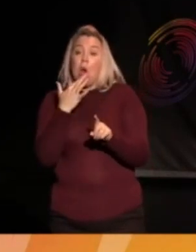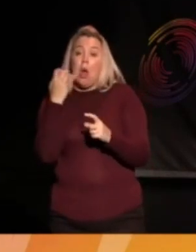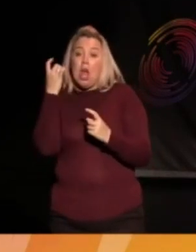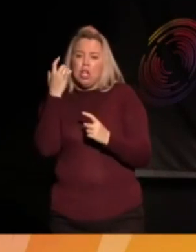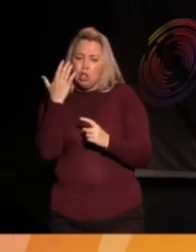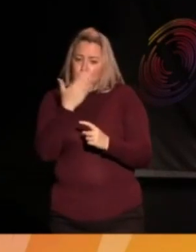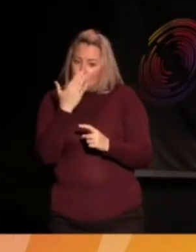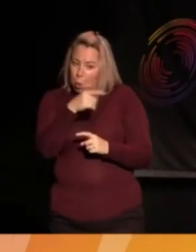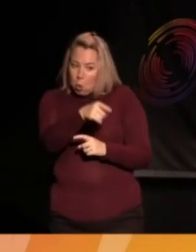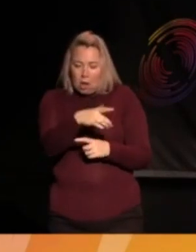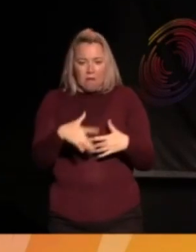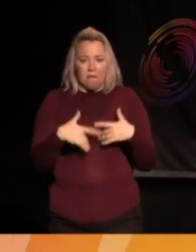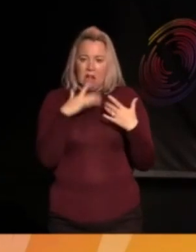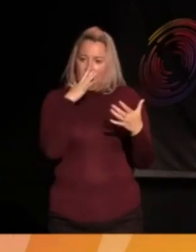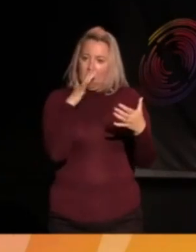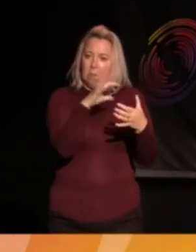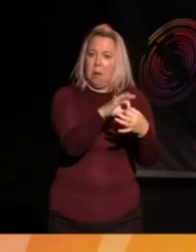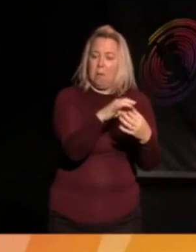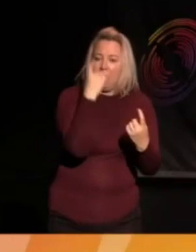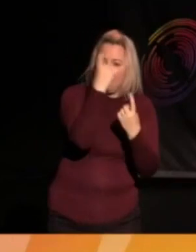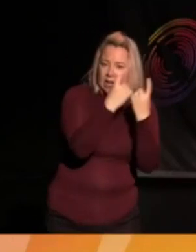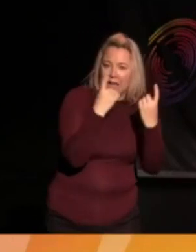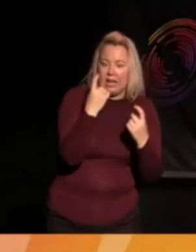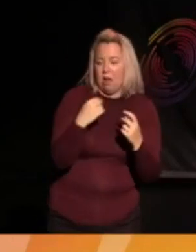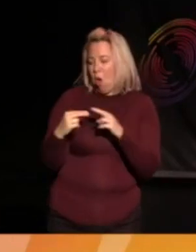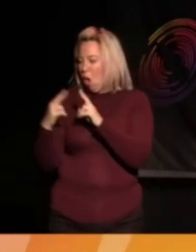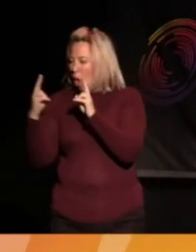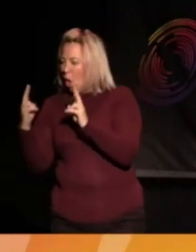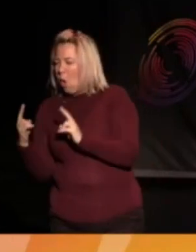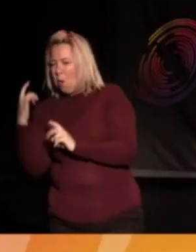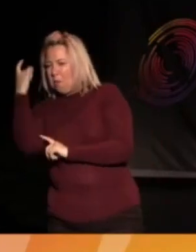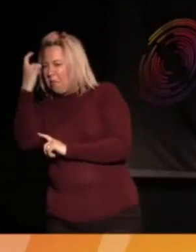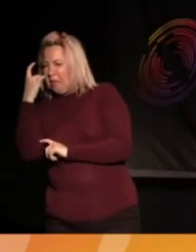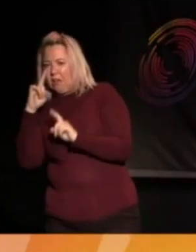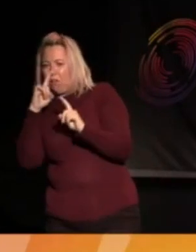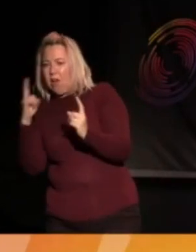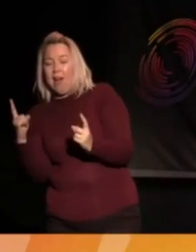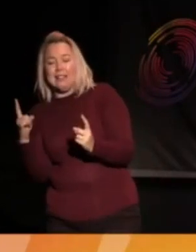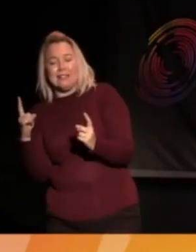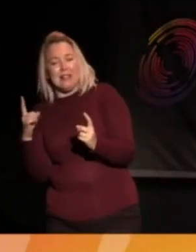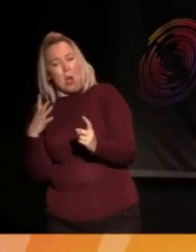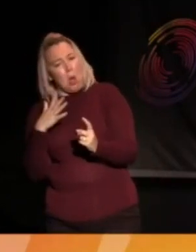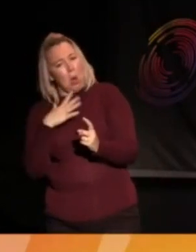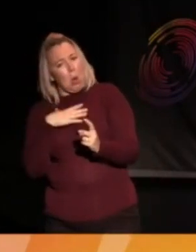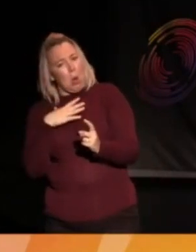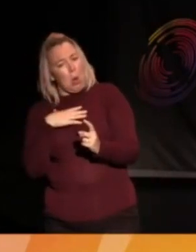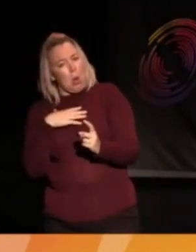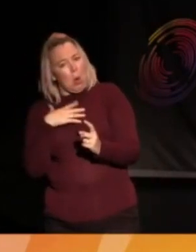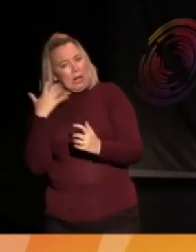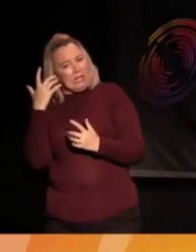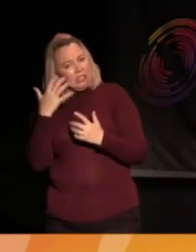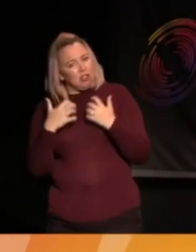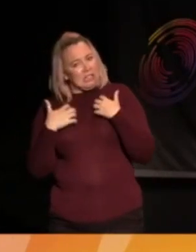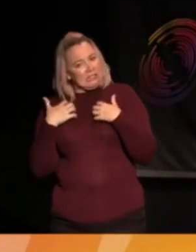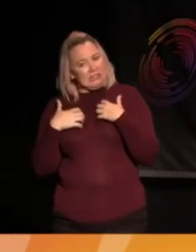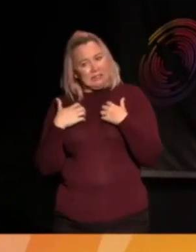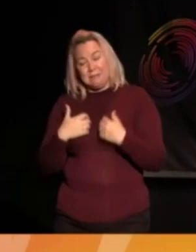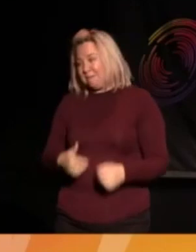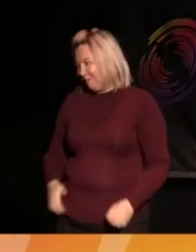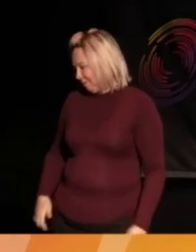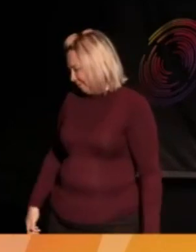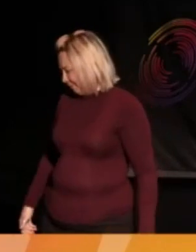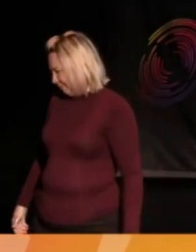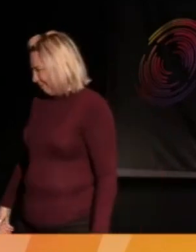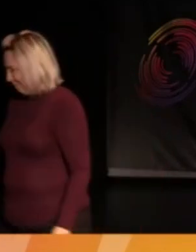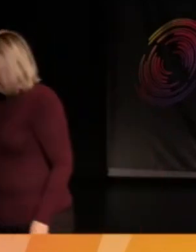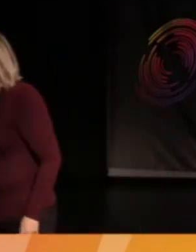spaces then. They don't think of their home maybe as thinking spaces. And that's, well, that's quite thought-provoking. Yeah. Because, you one of the things we've talked